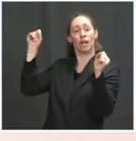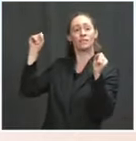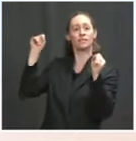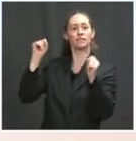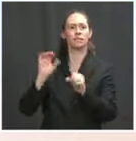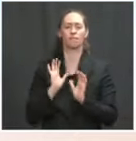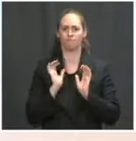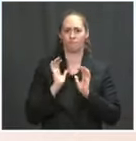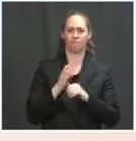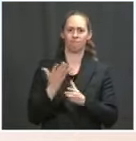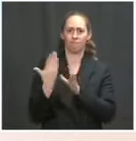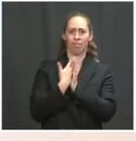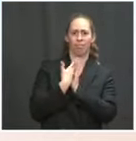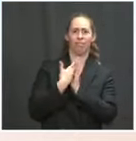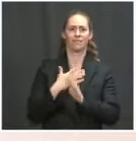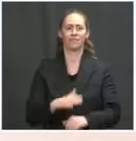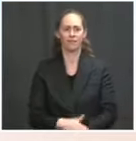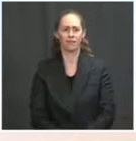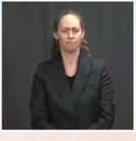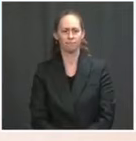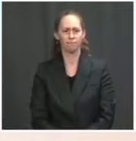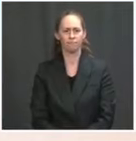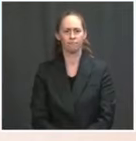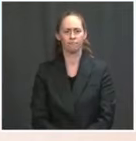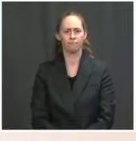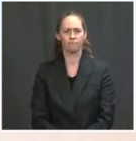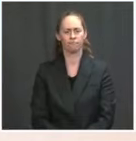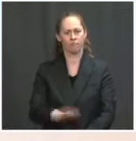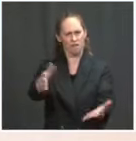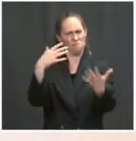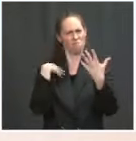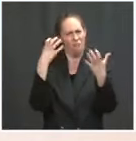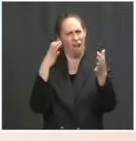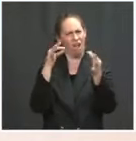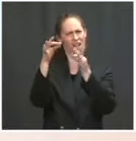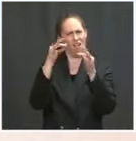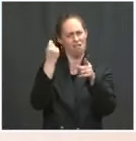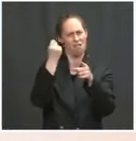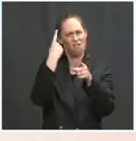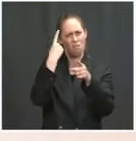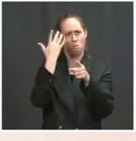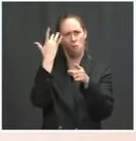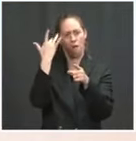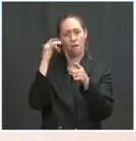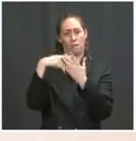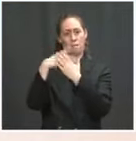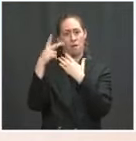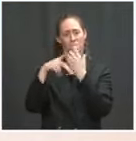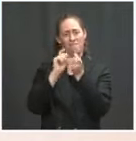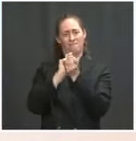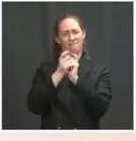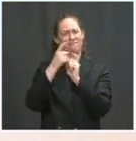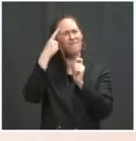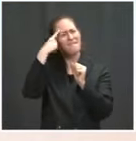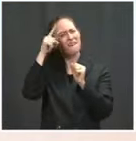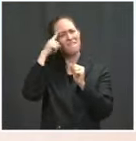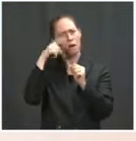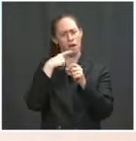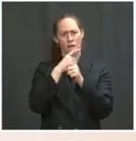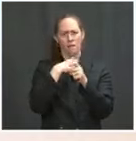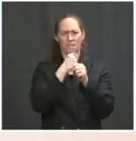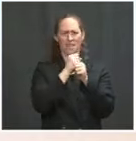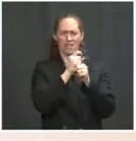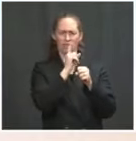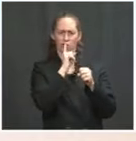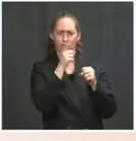change that calculation, trying to find the balance between preserving a pristine area